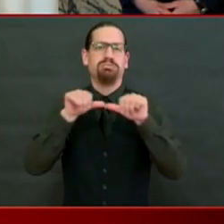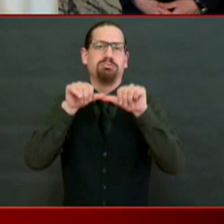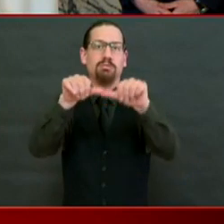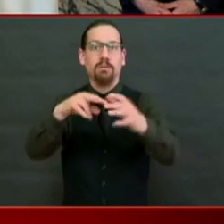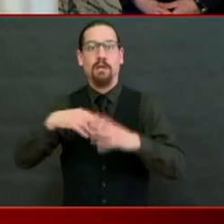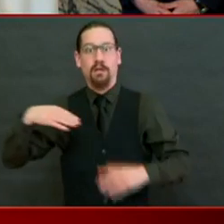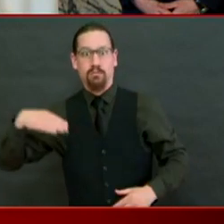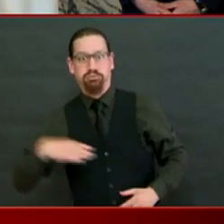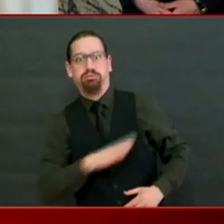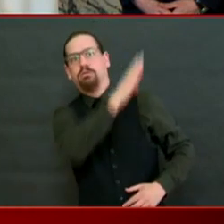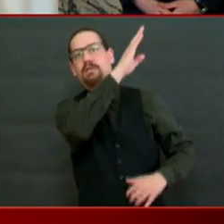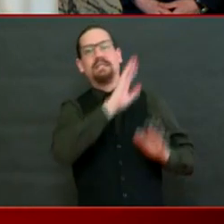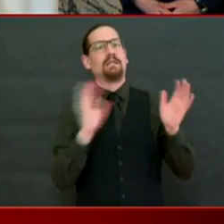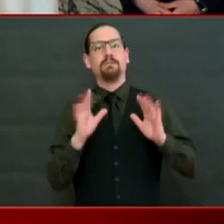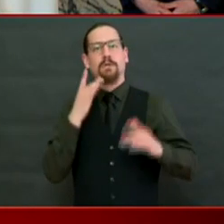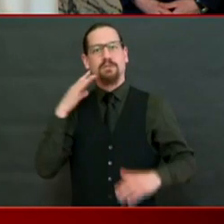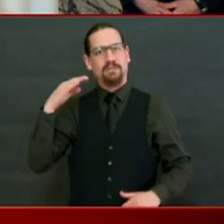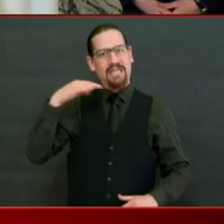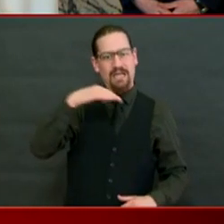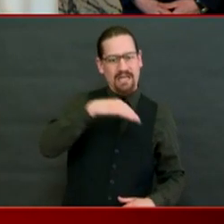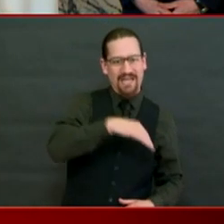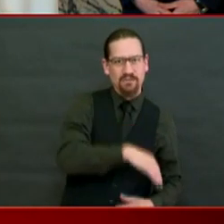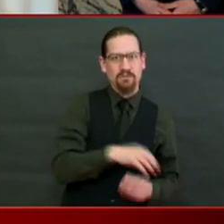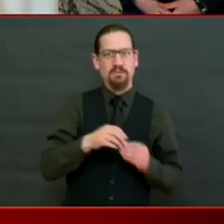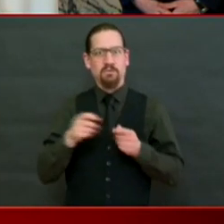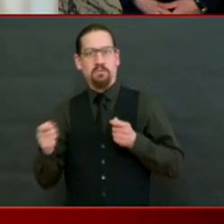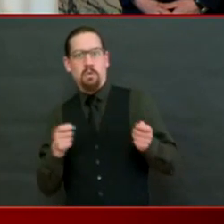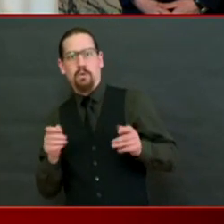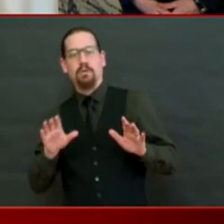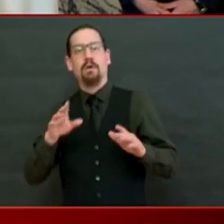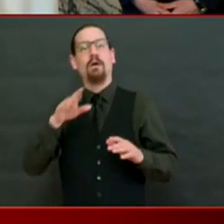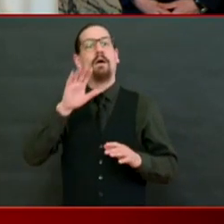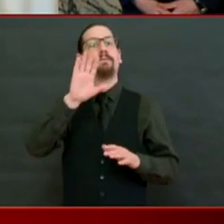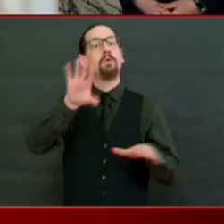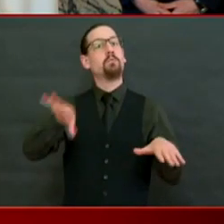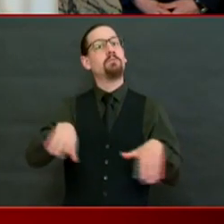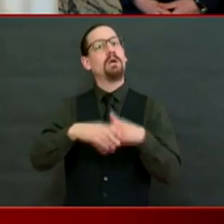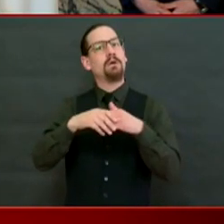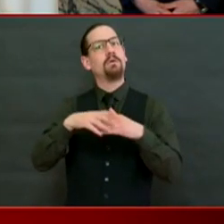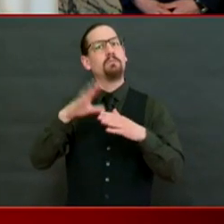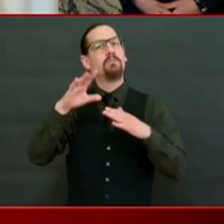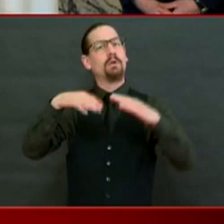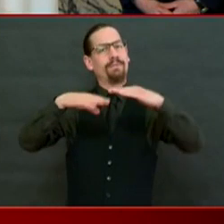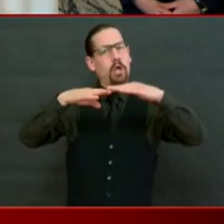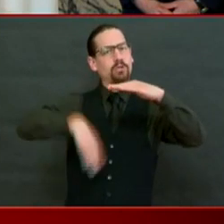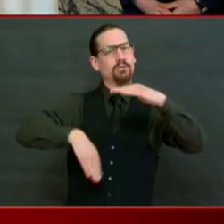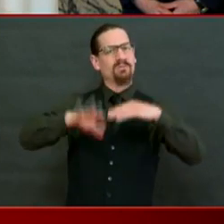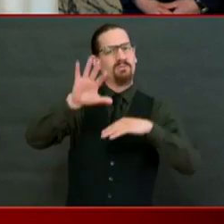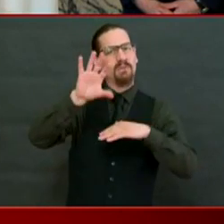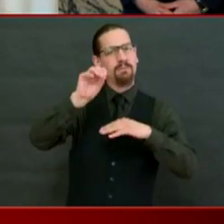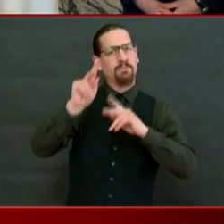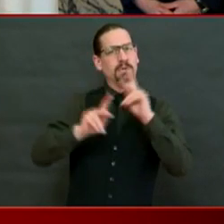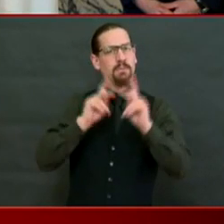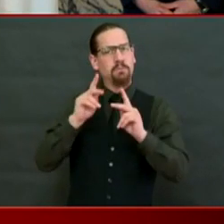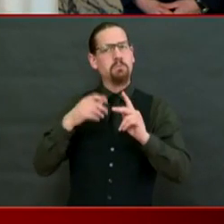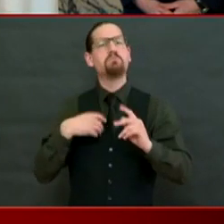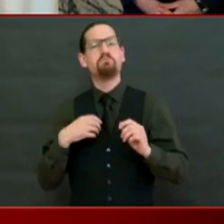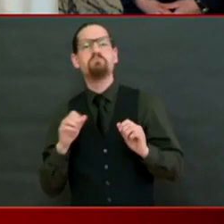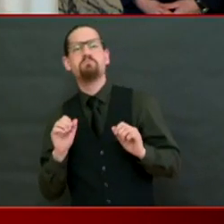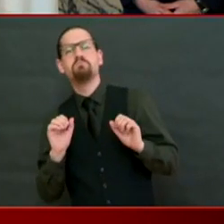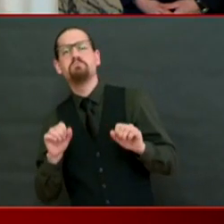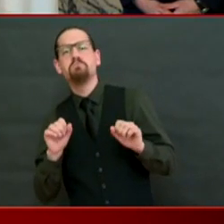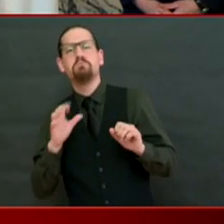will be able to have it, 50 or fewer. But if you were planning a wedding with hundreds of people, you probably want to think about